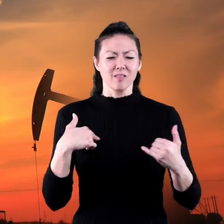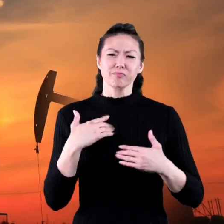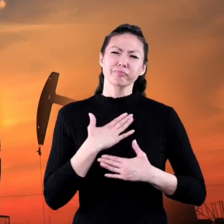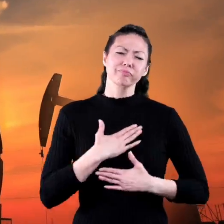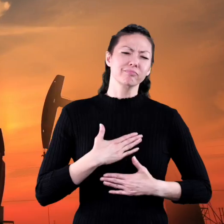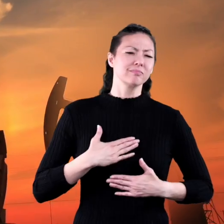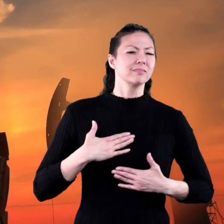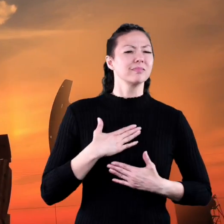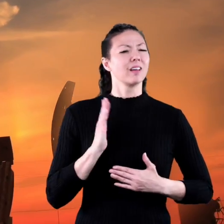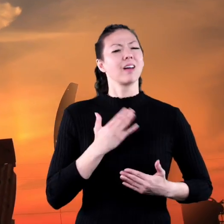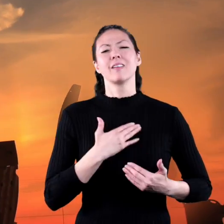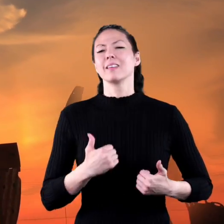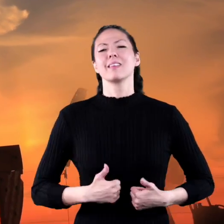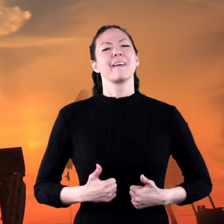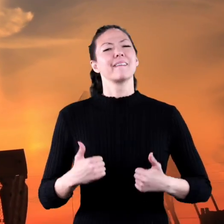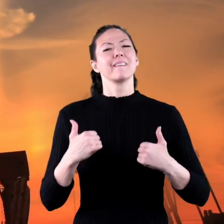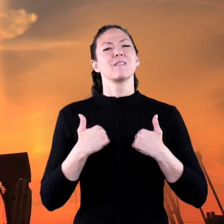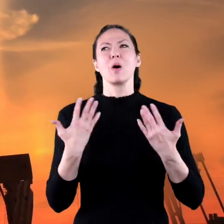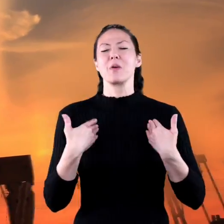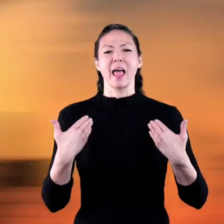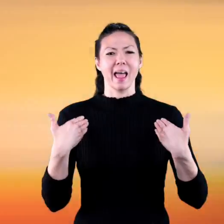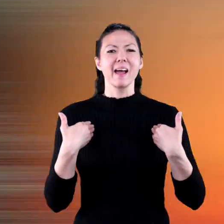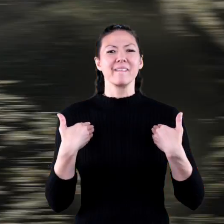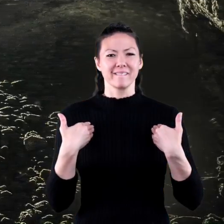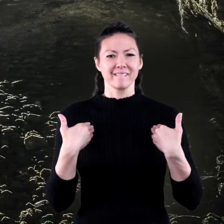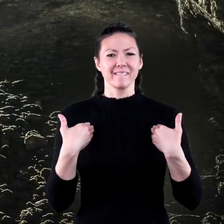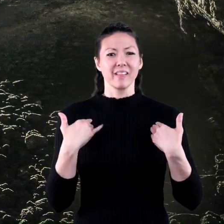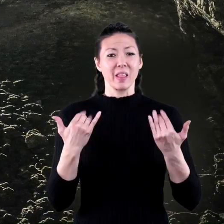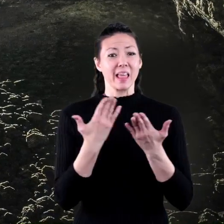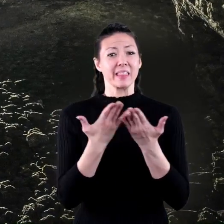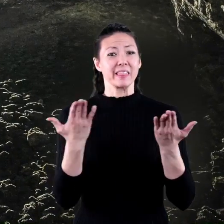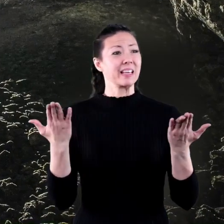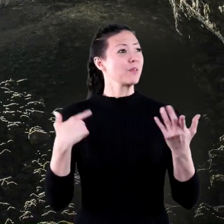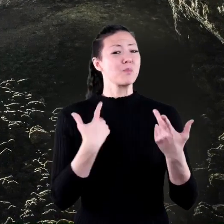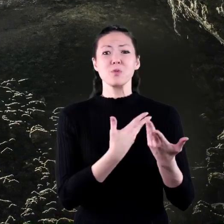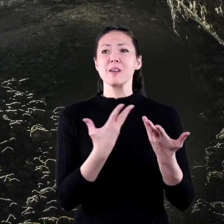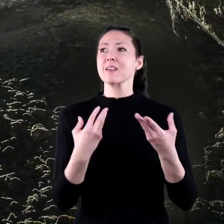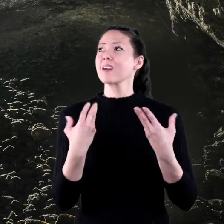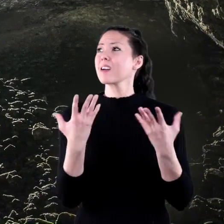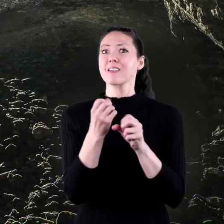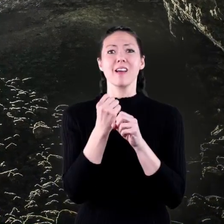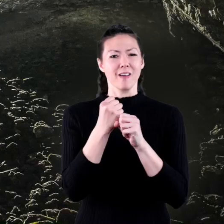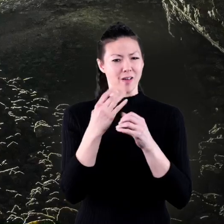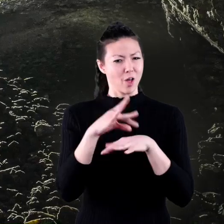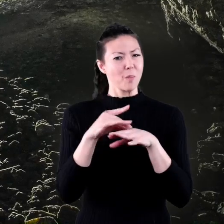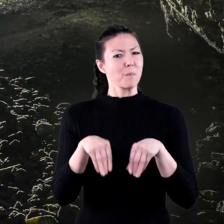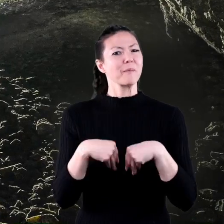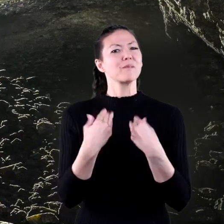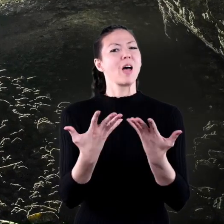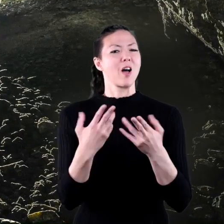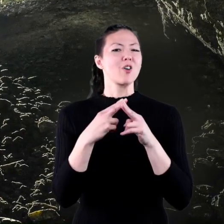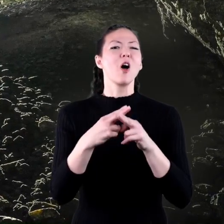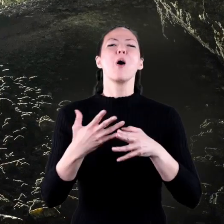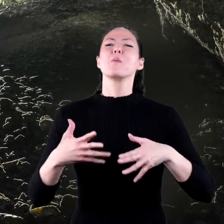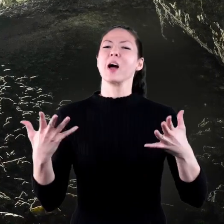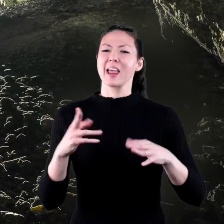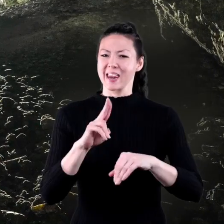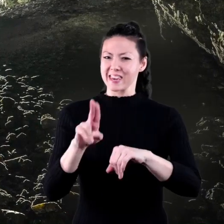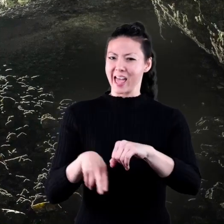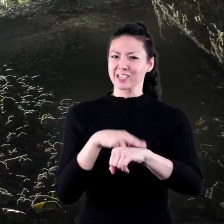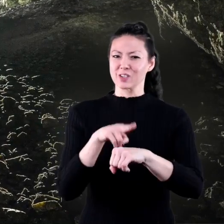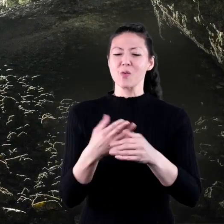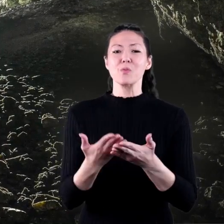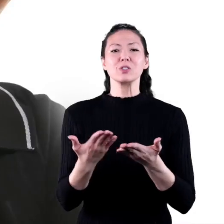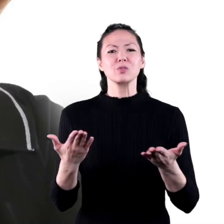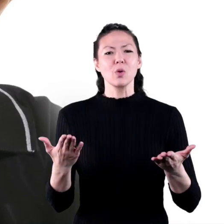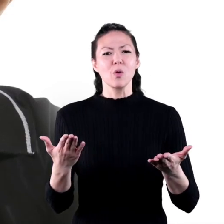that we may enjoy our lives, all these things that the Earth provides are called natural resources.